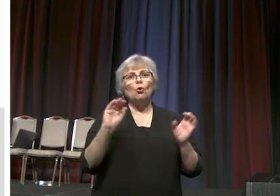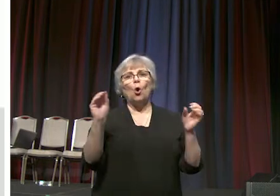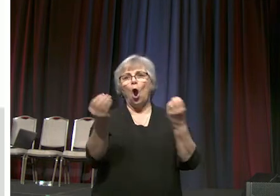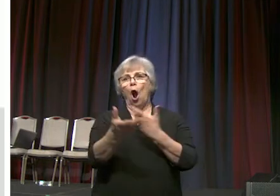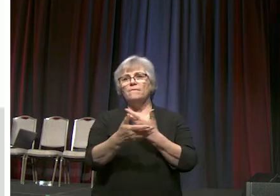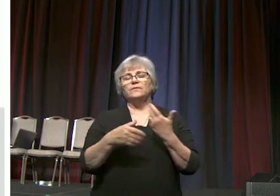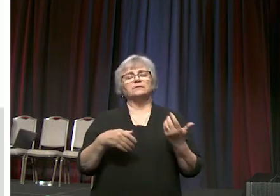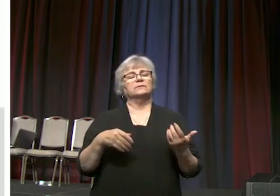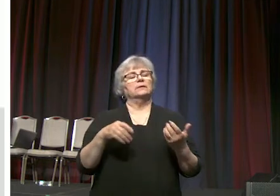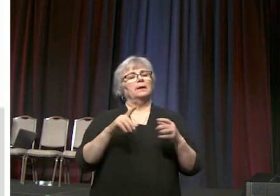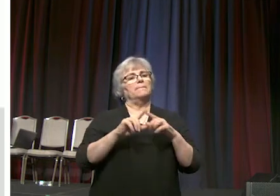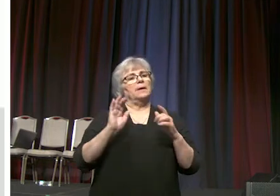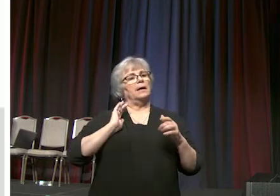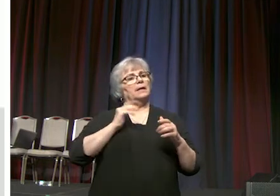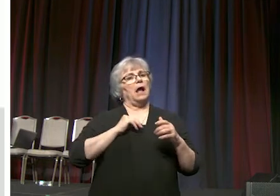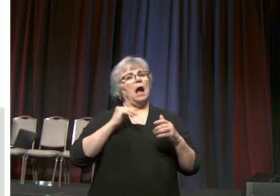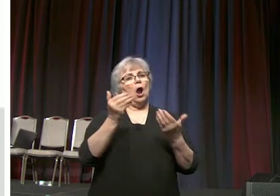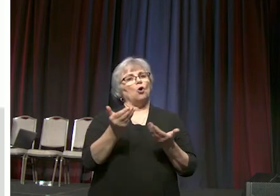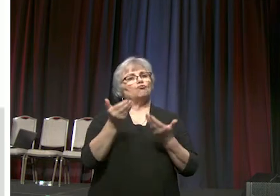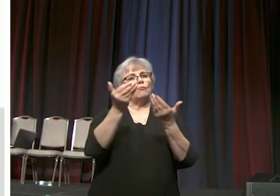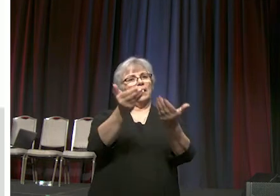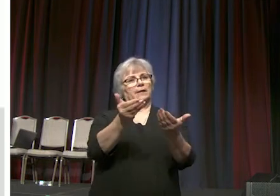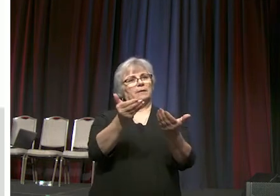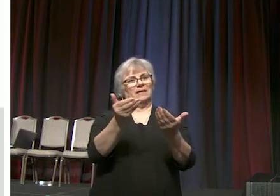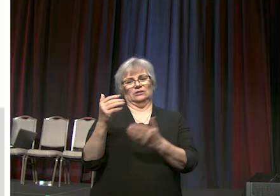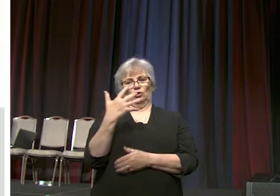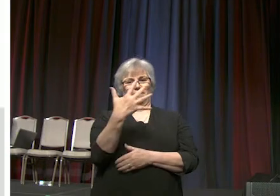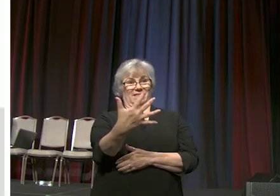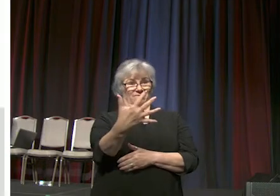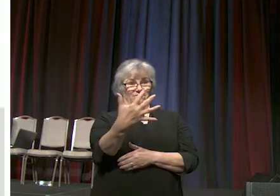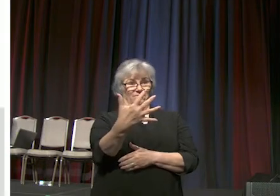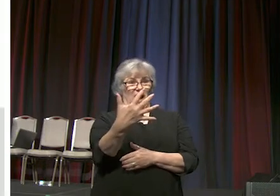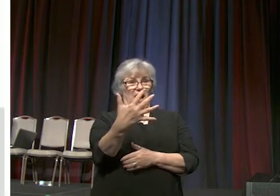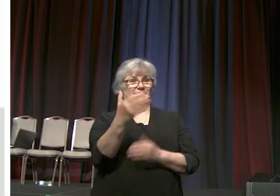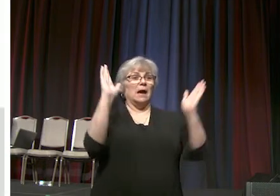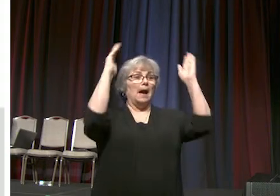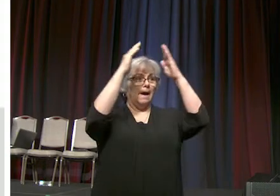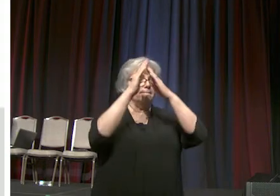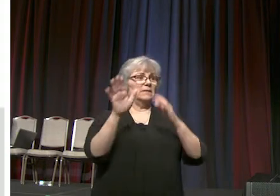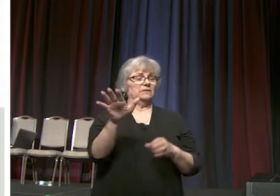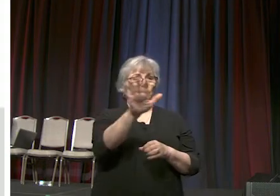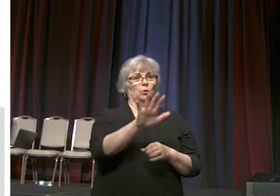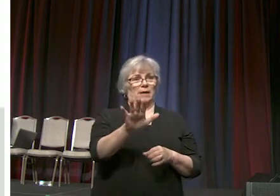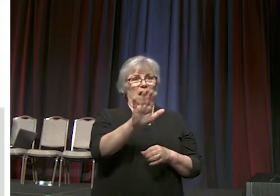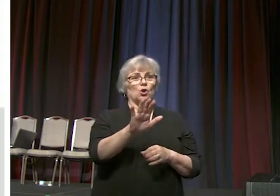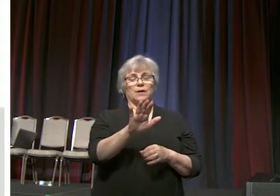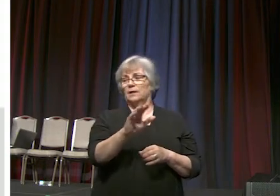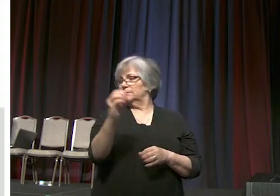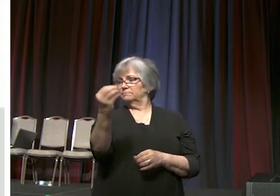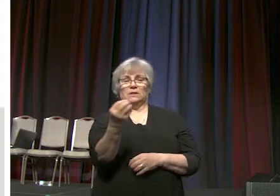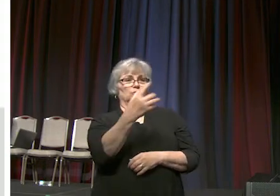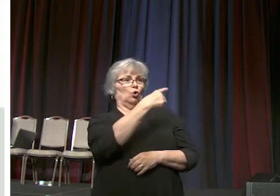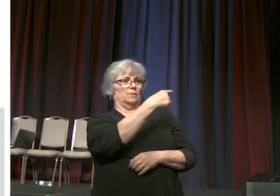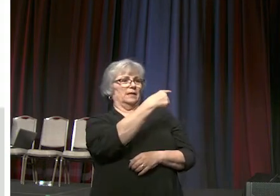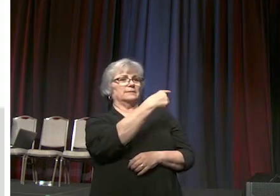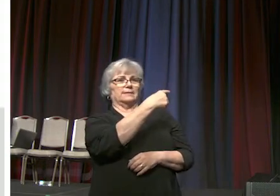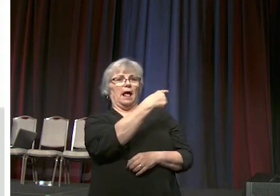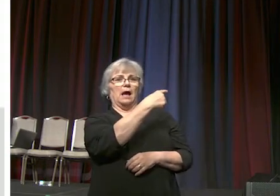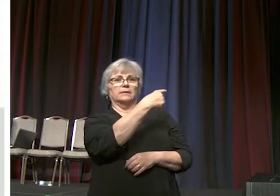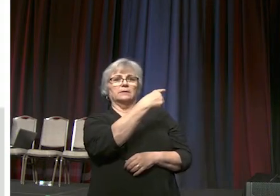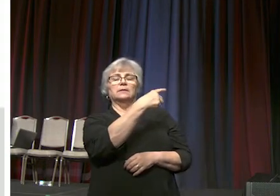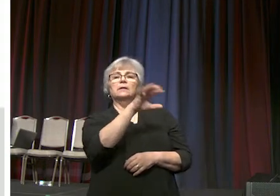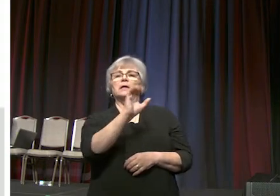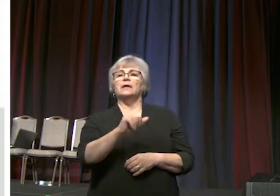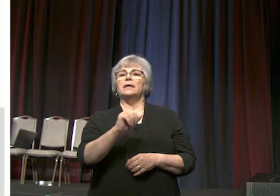uh our recommendation around the five new episcopal areas is on um this wise that there be uh in the